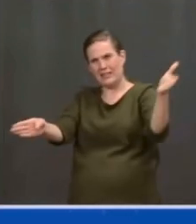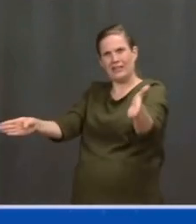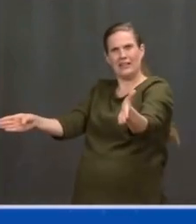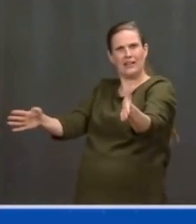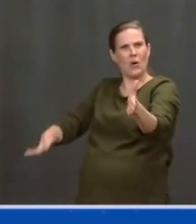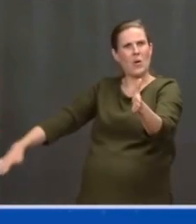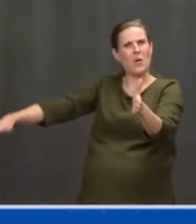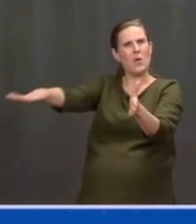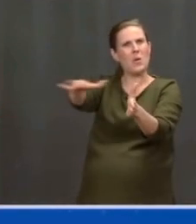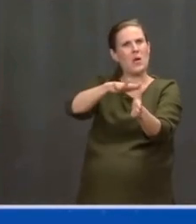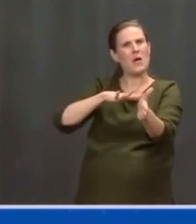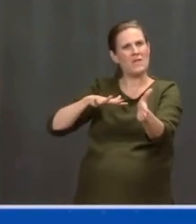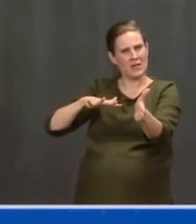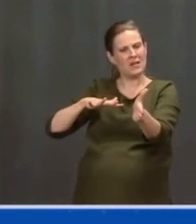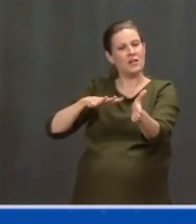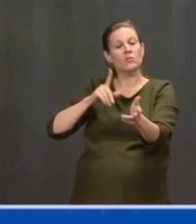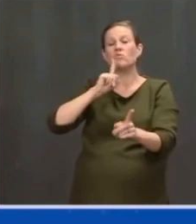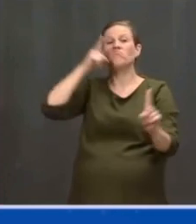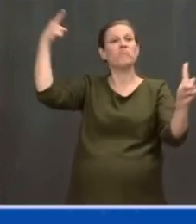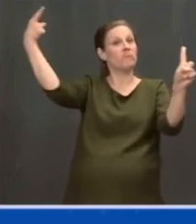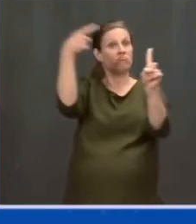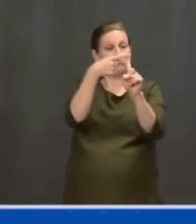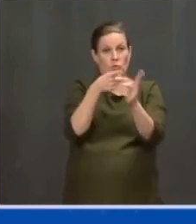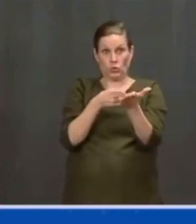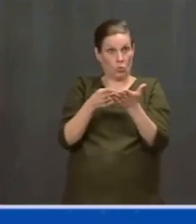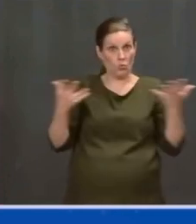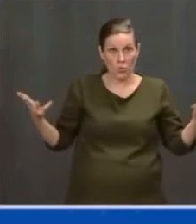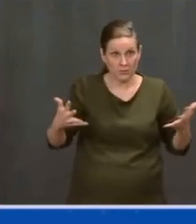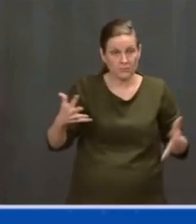when we all do well.